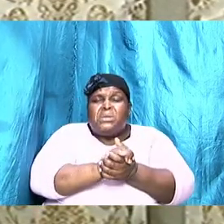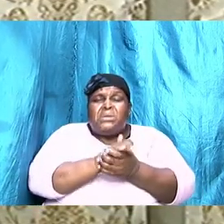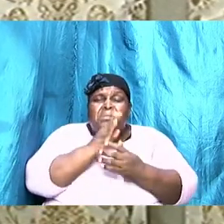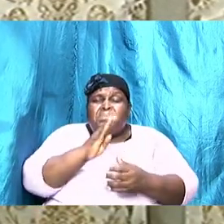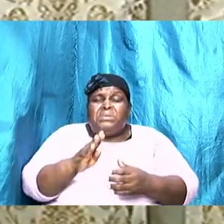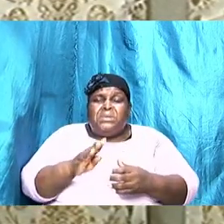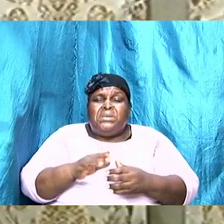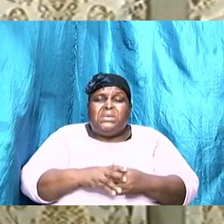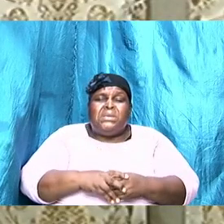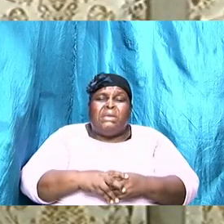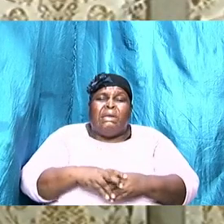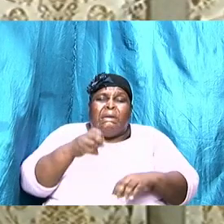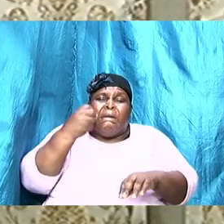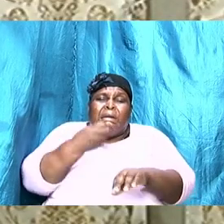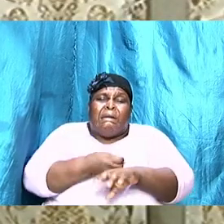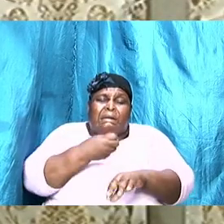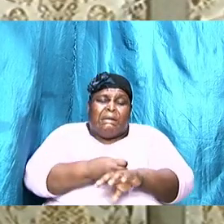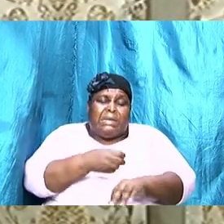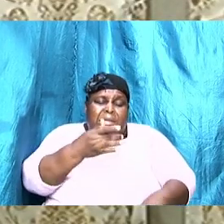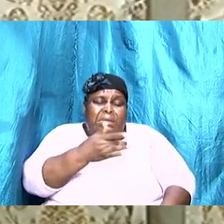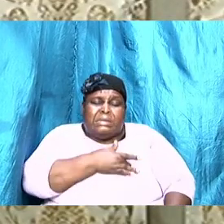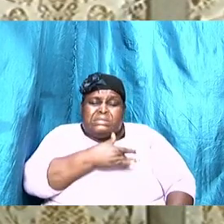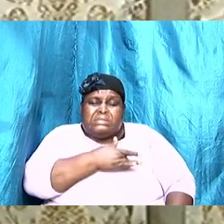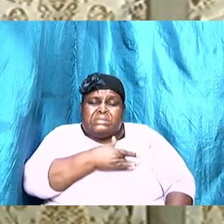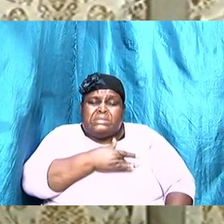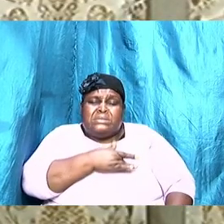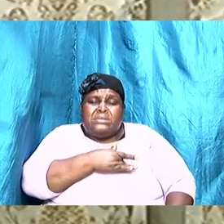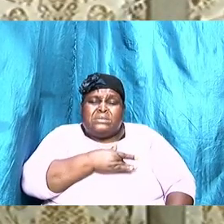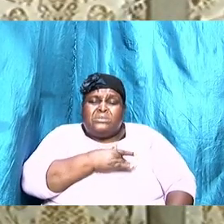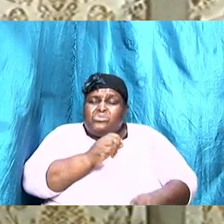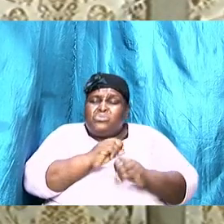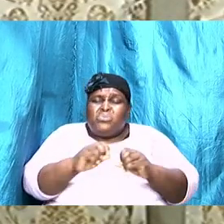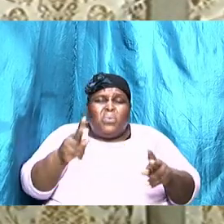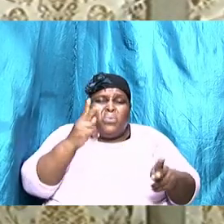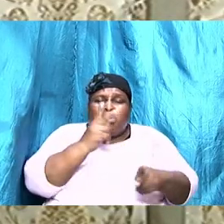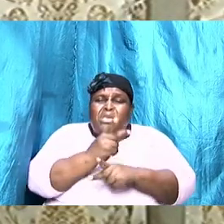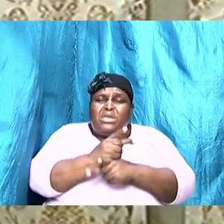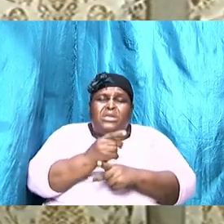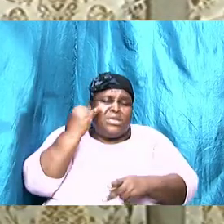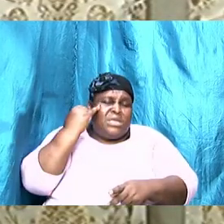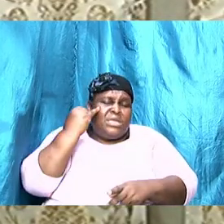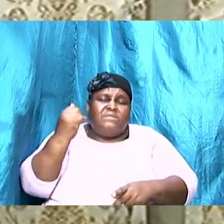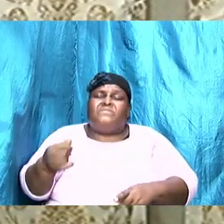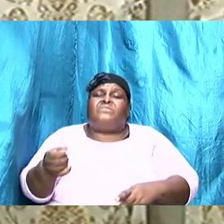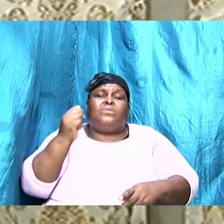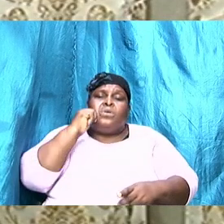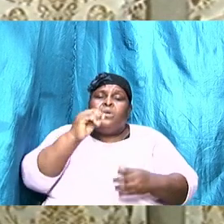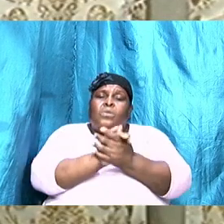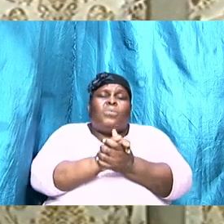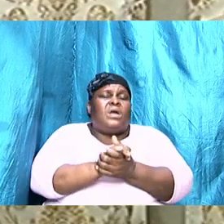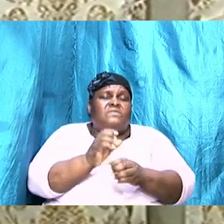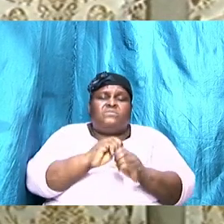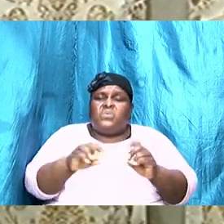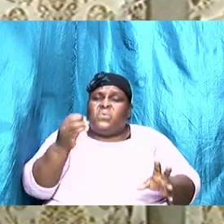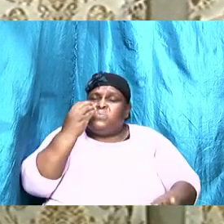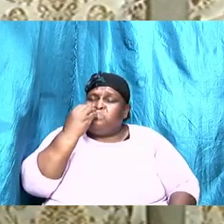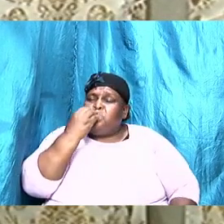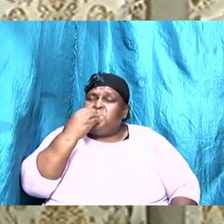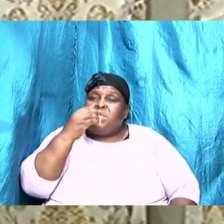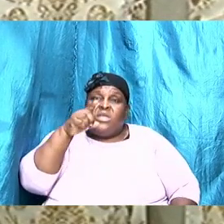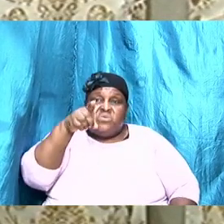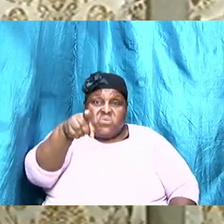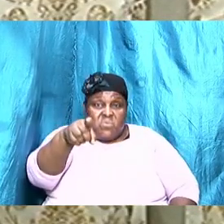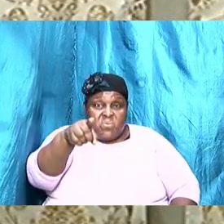callous that you don't care if your wife doesn't eat and you